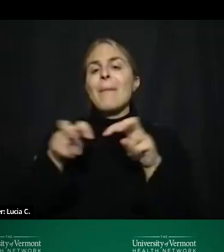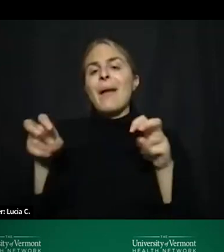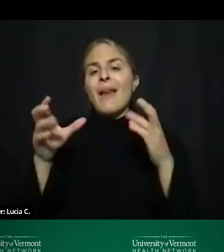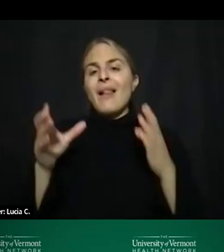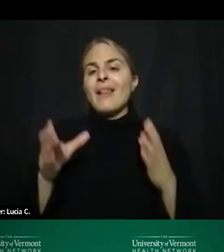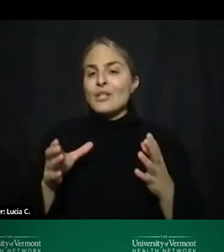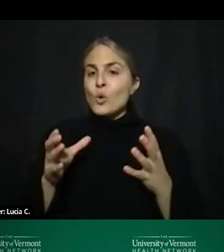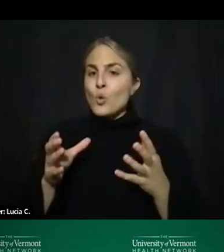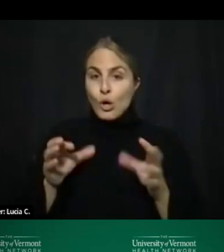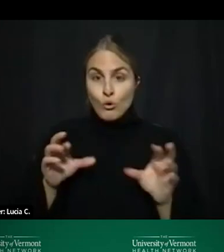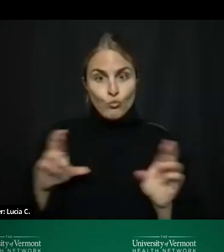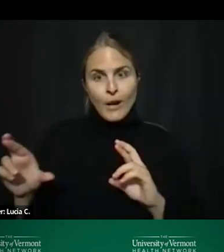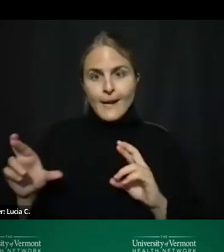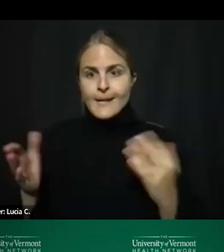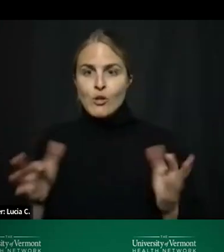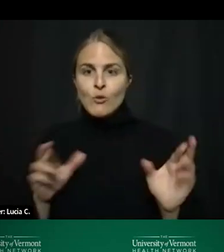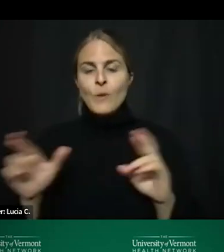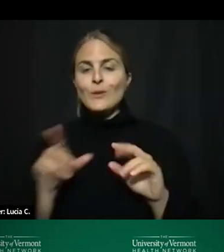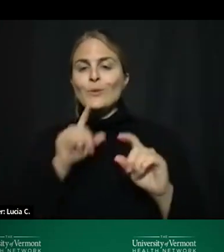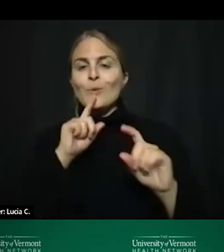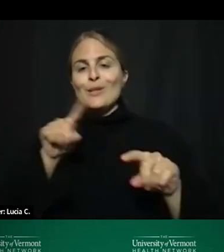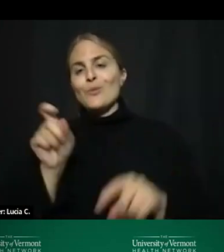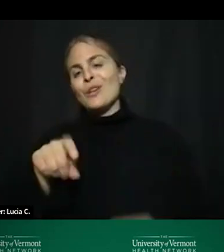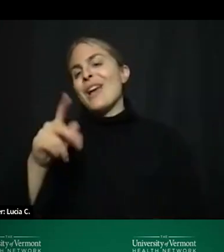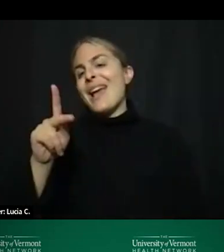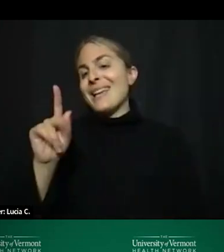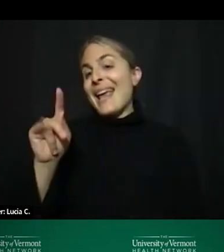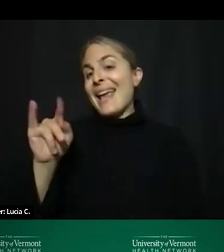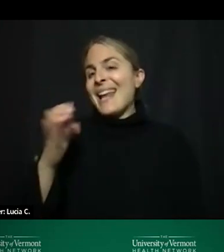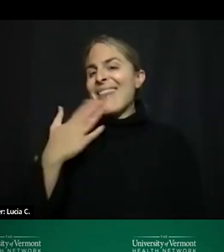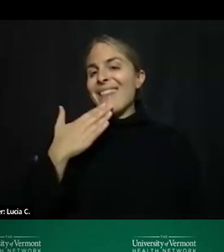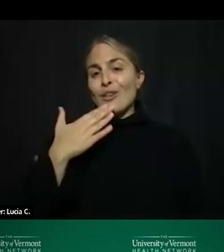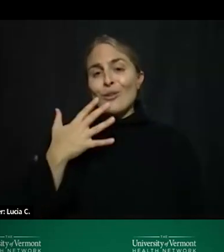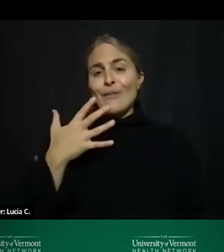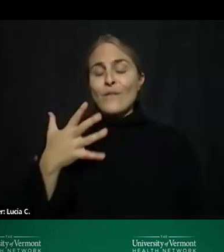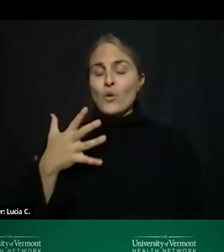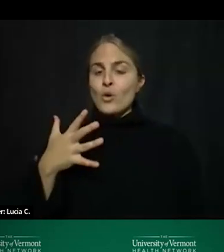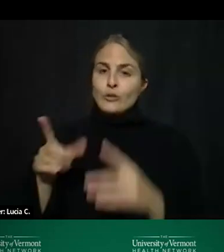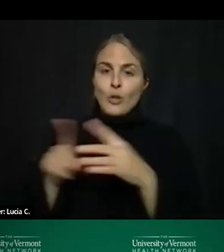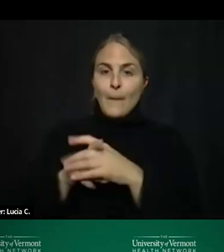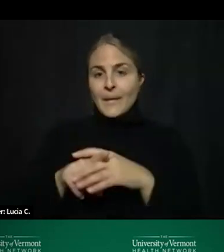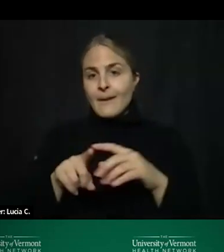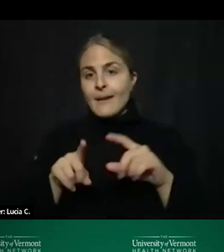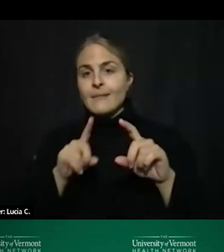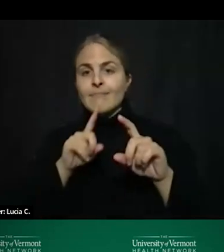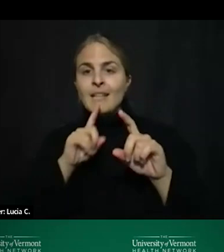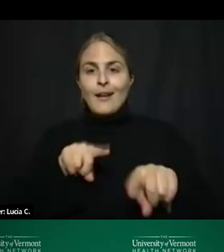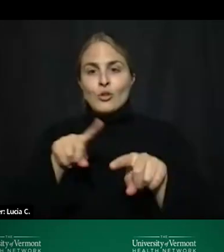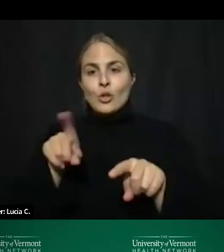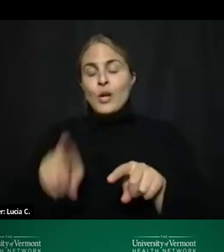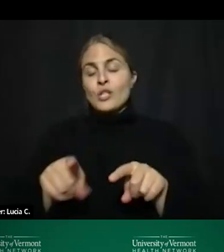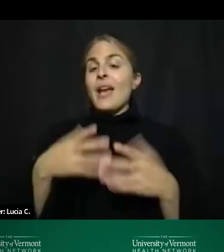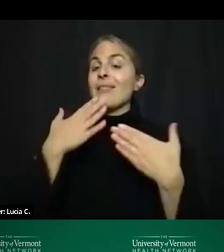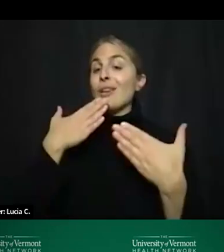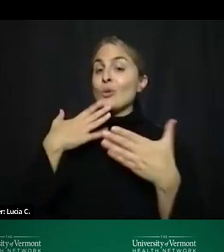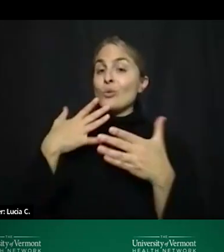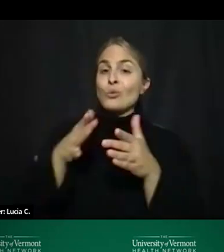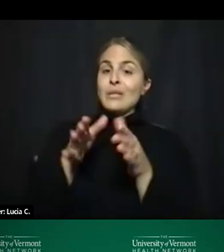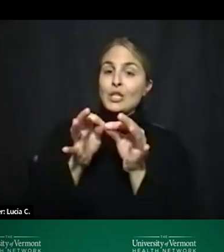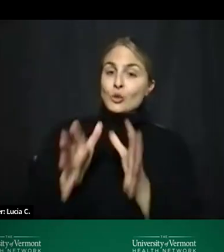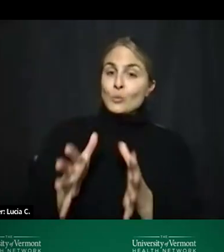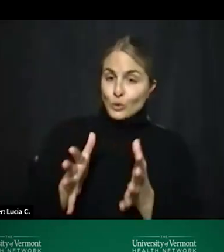who were on the ready to answer questions and katie thank you for jumping in so many times and a special thank you to our asl